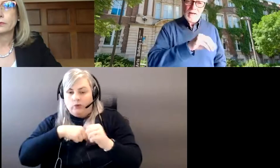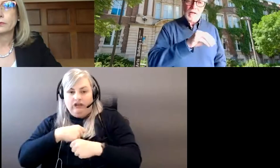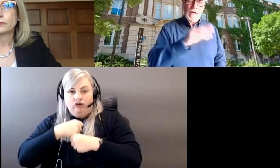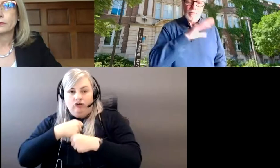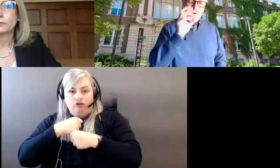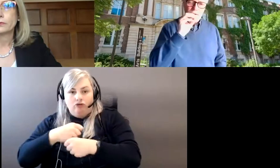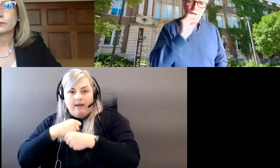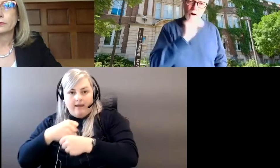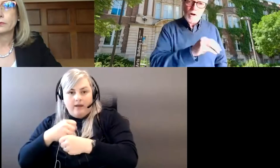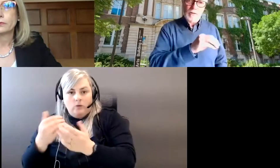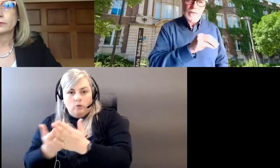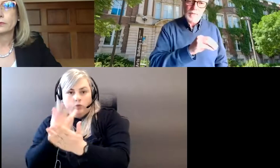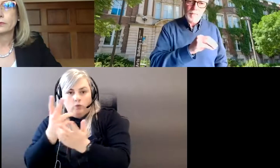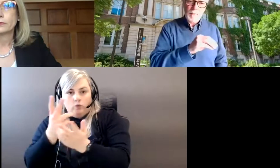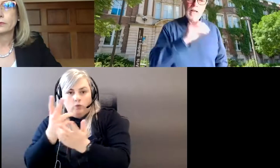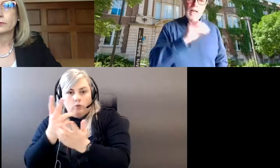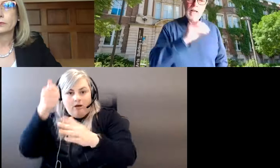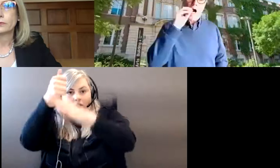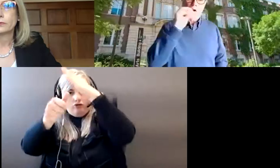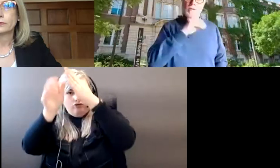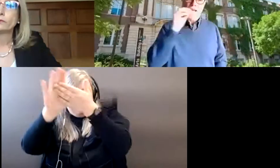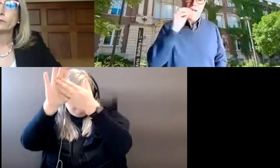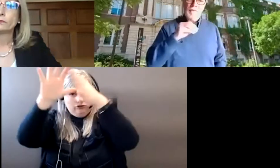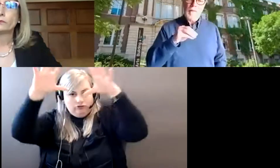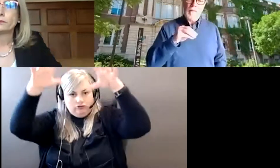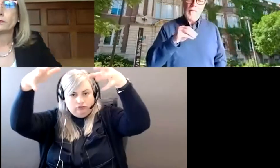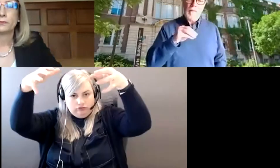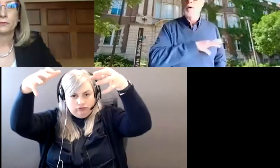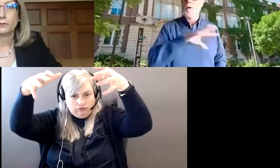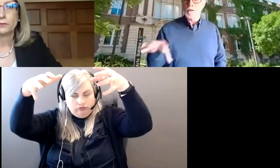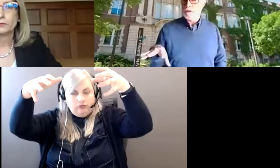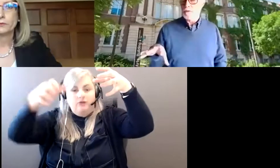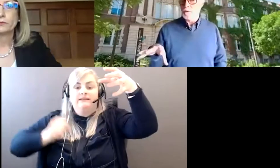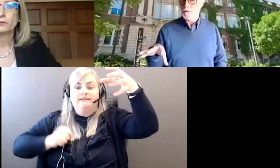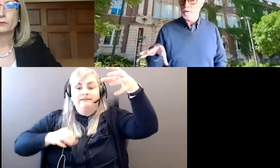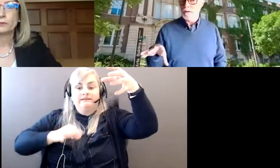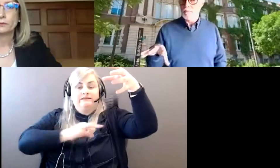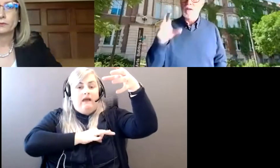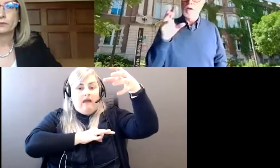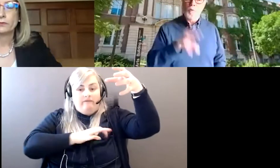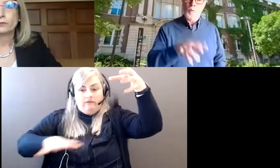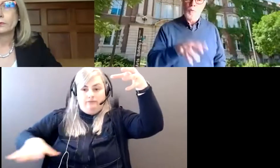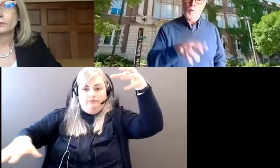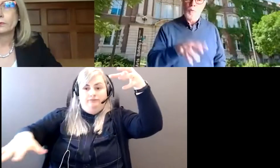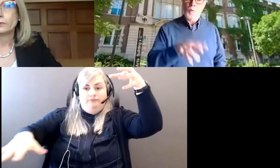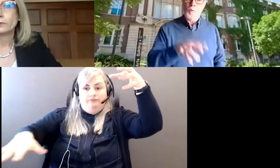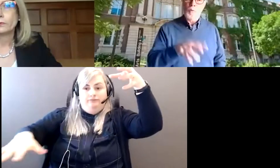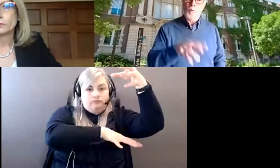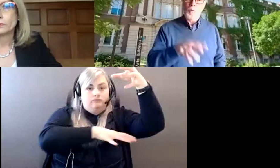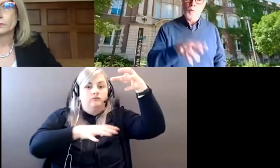faculty, uh, sorry, in the college, uh, our staff members from across the university will, uh,